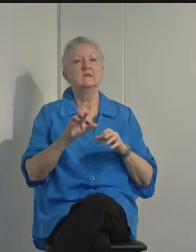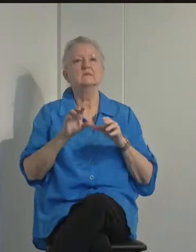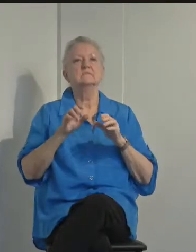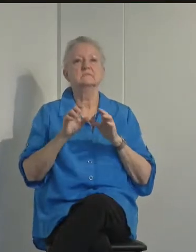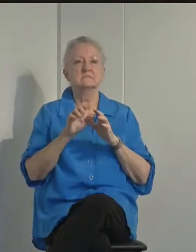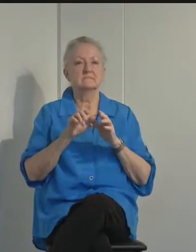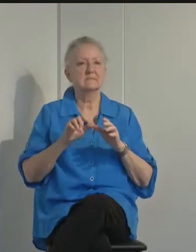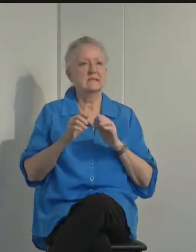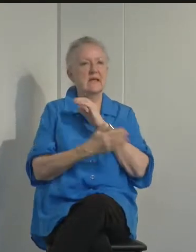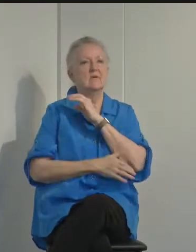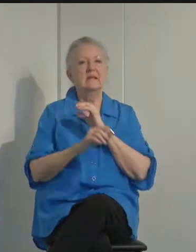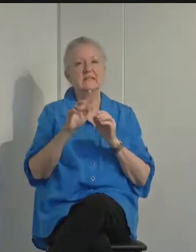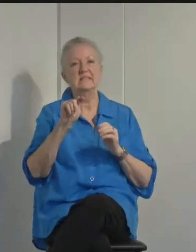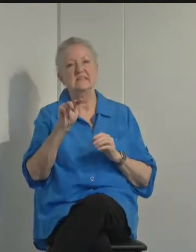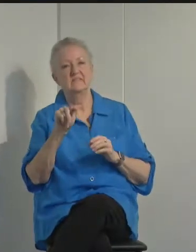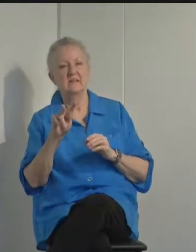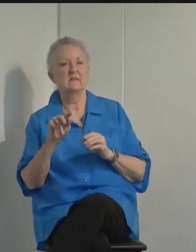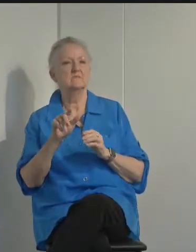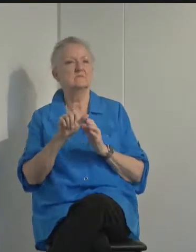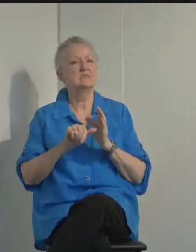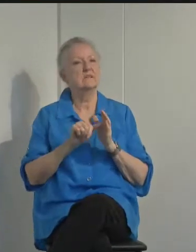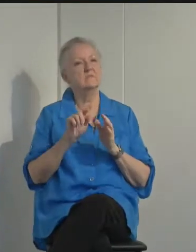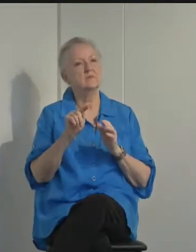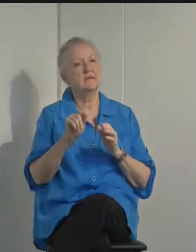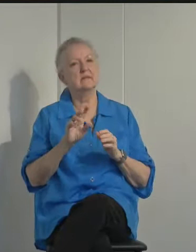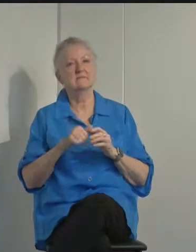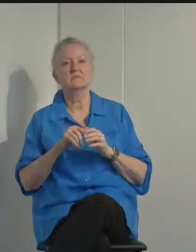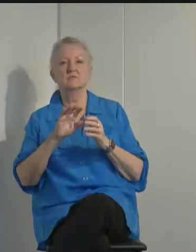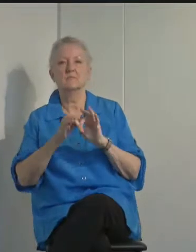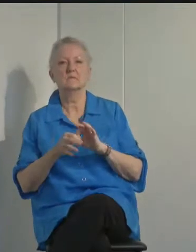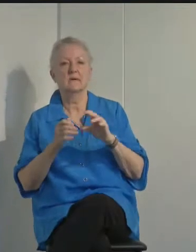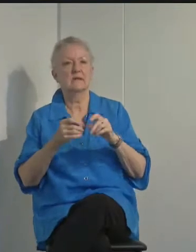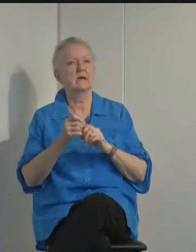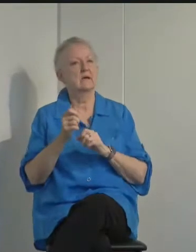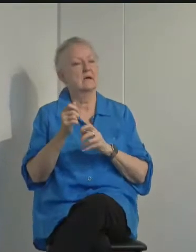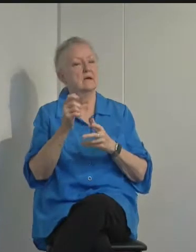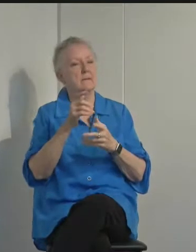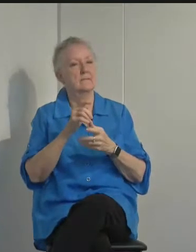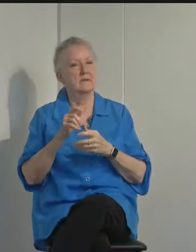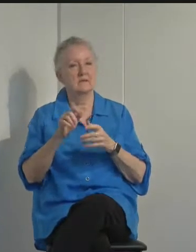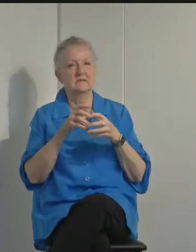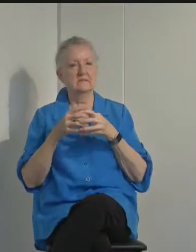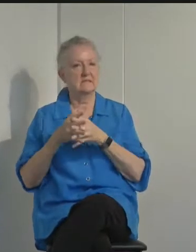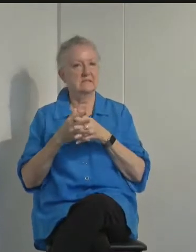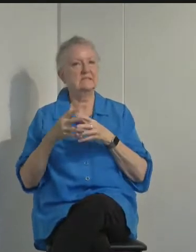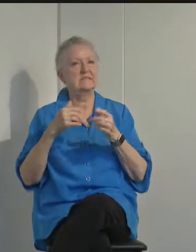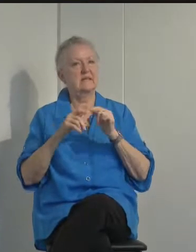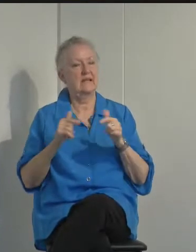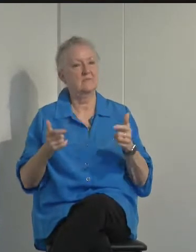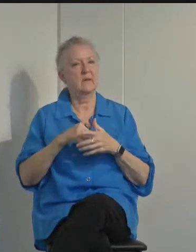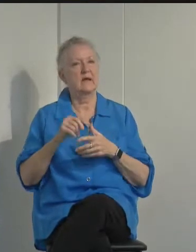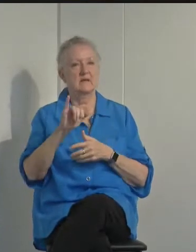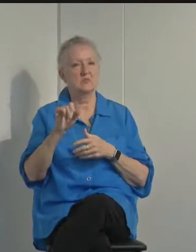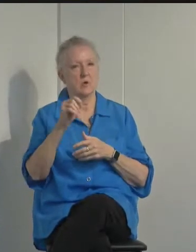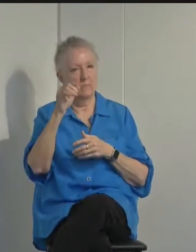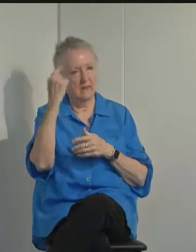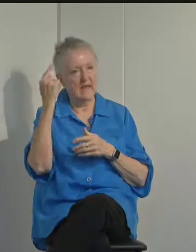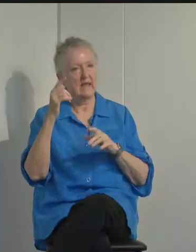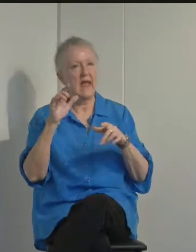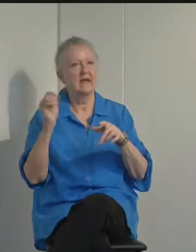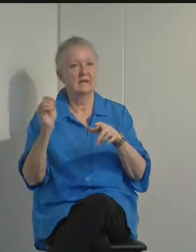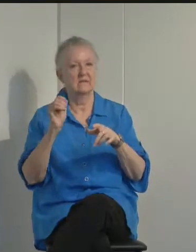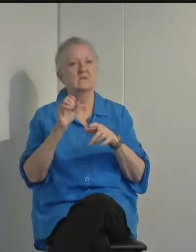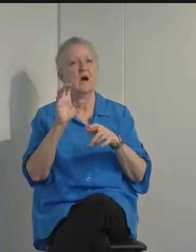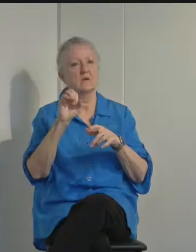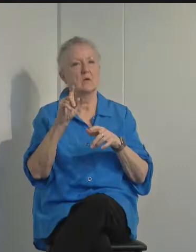county's YouTube page. The meeting is being interpreted in American Sign Language by Joe Black, and Carlos Saraceto is interpreting the press conference